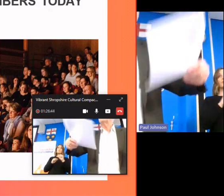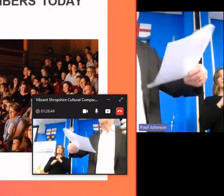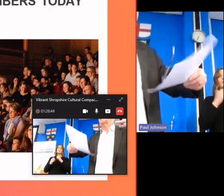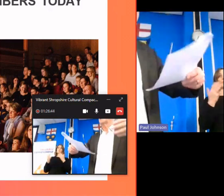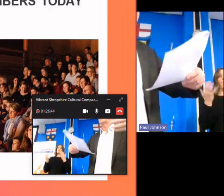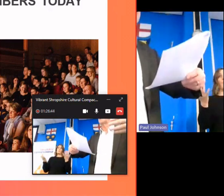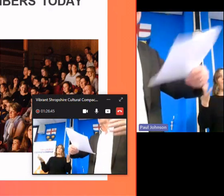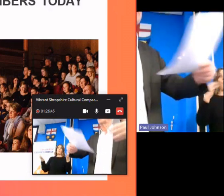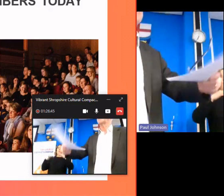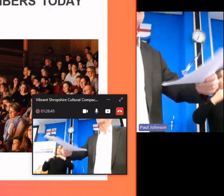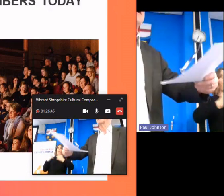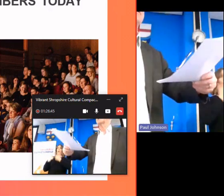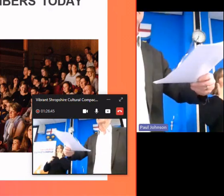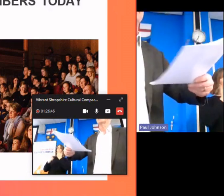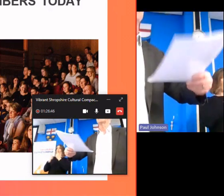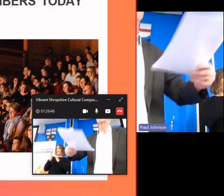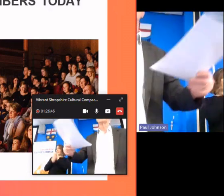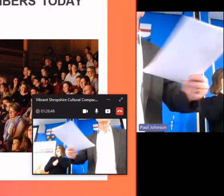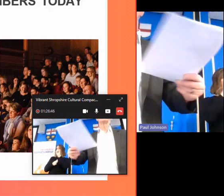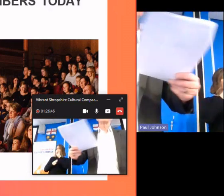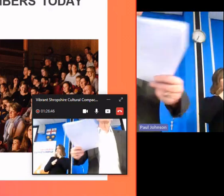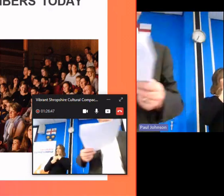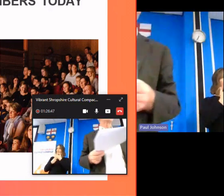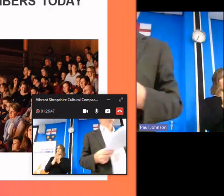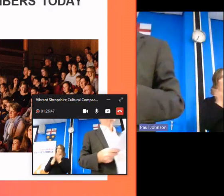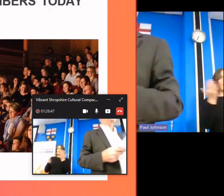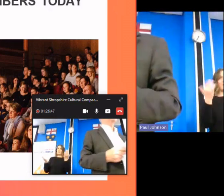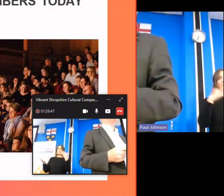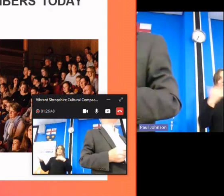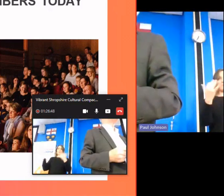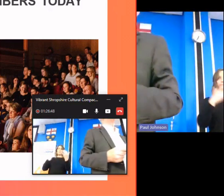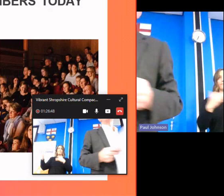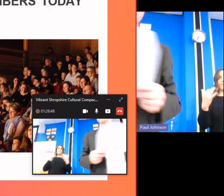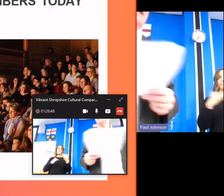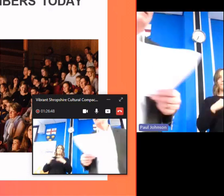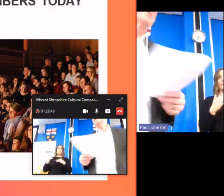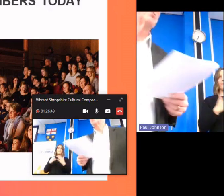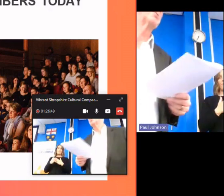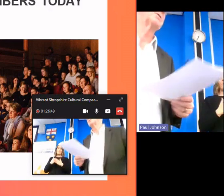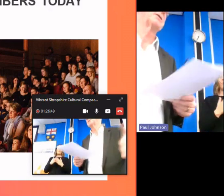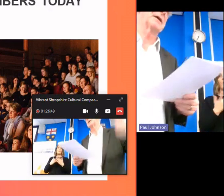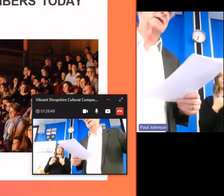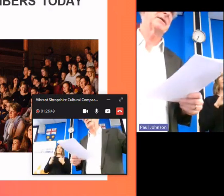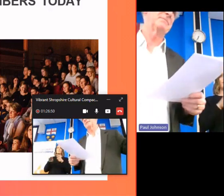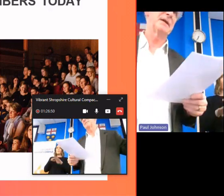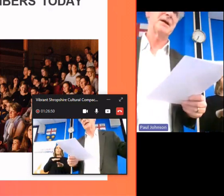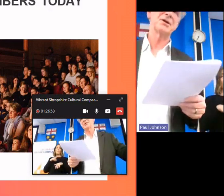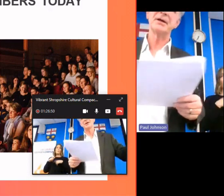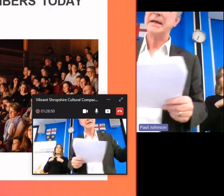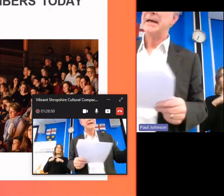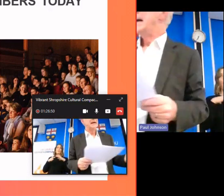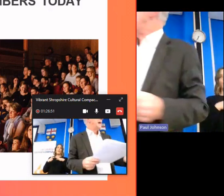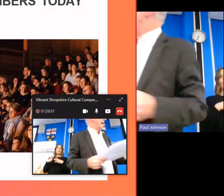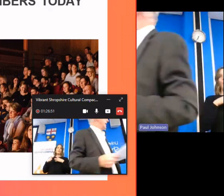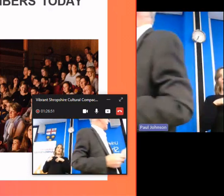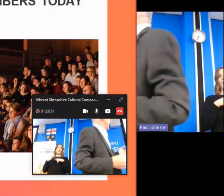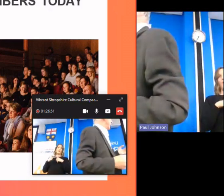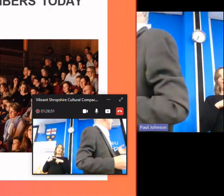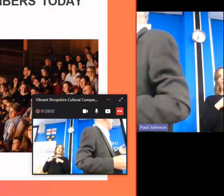all of the other cultural sector organizations in um you know sports um leisure